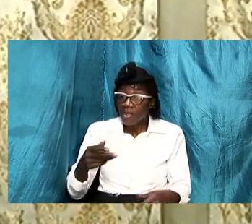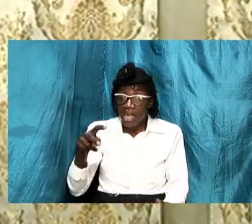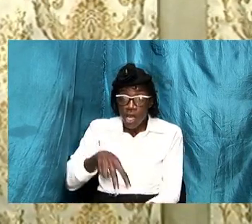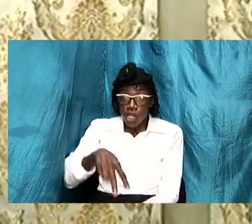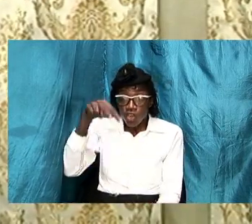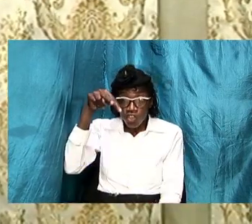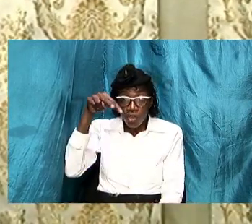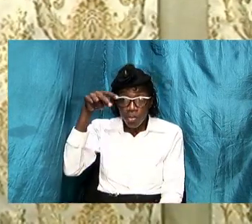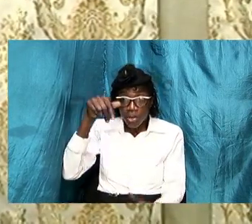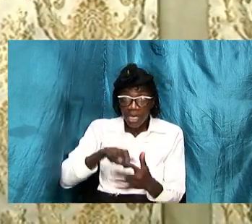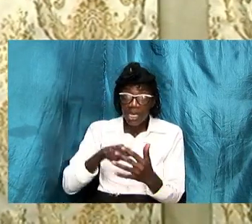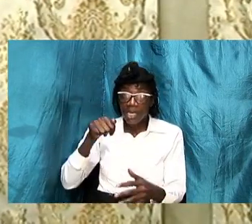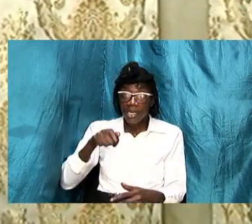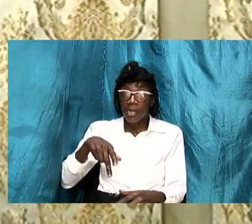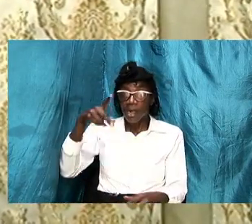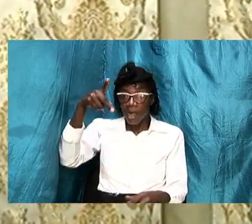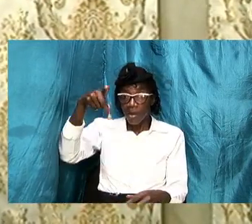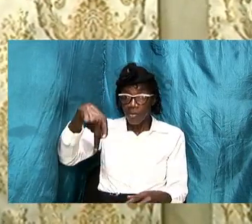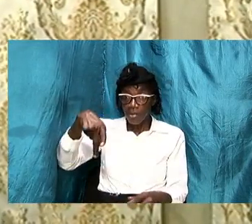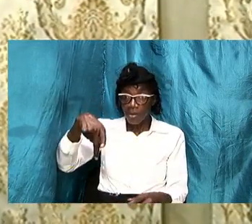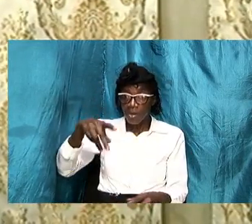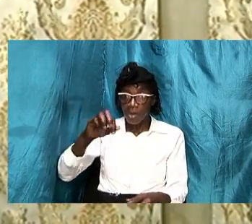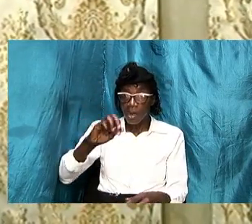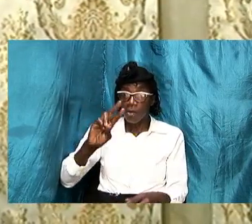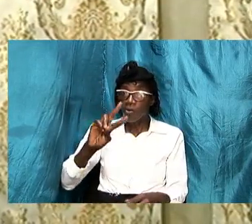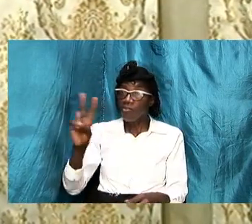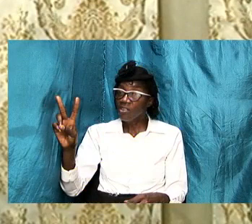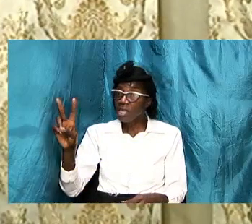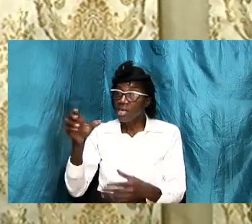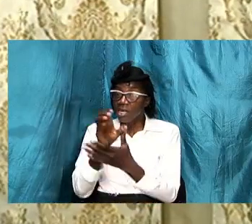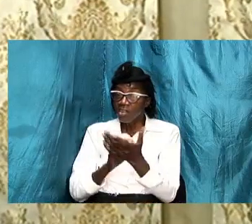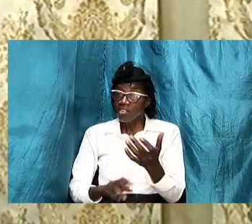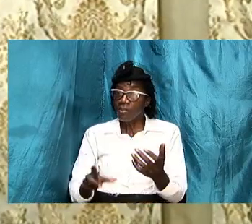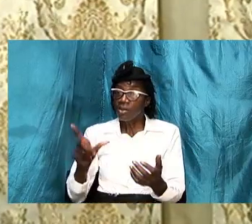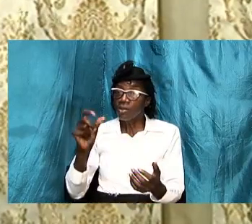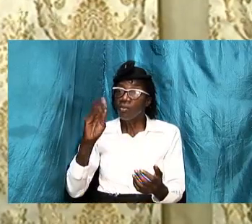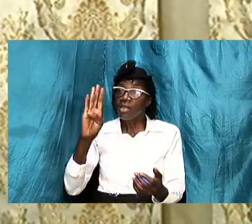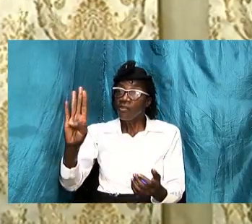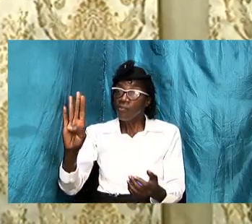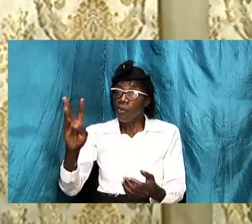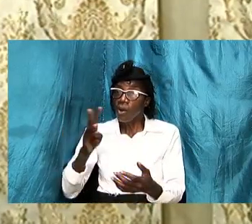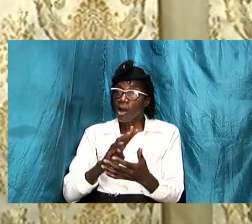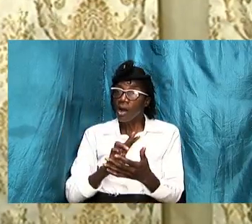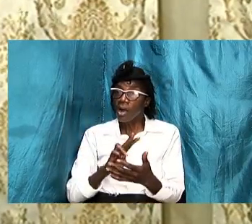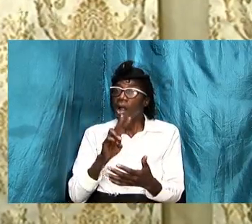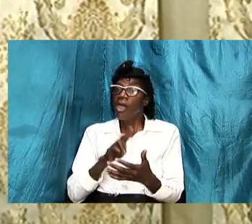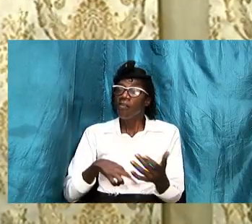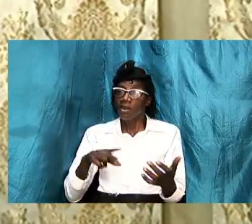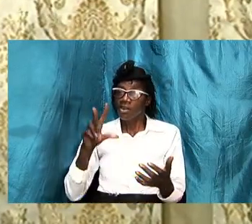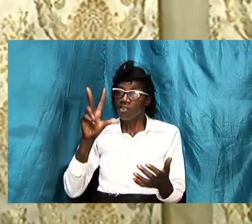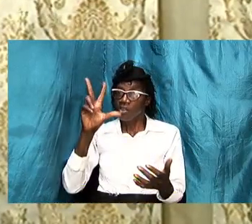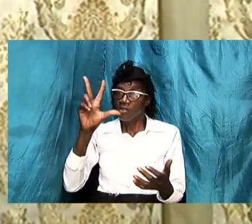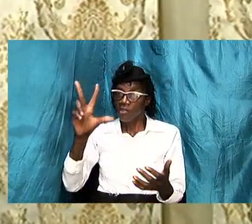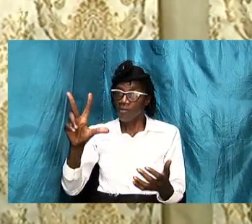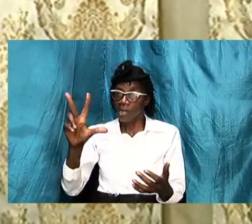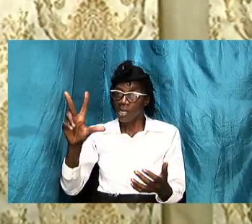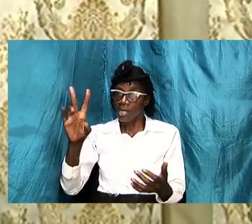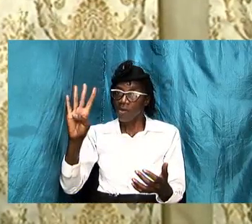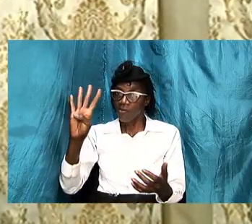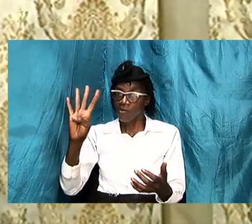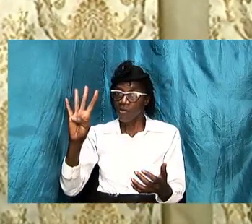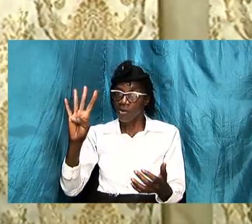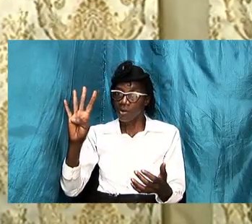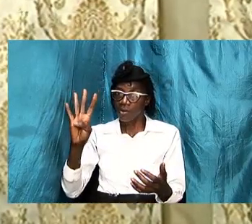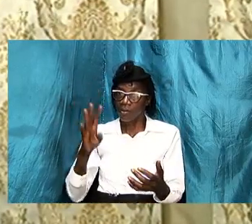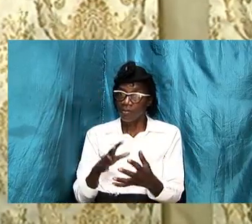proverbs chapter number 24 and verses 3 and 4 in fact i might just put that